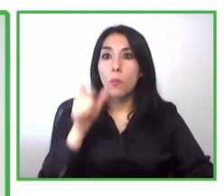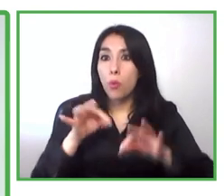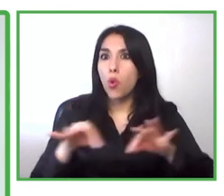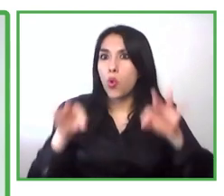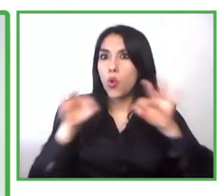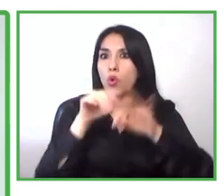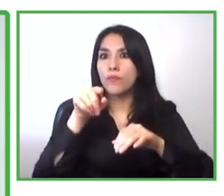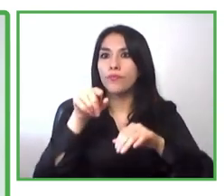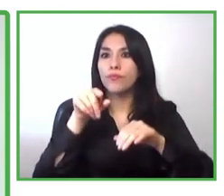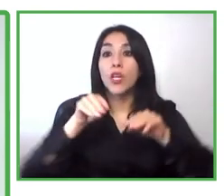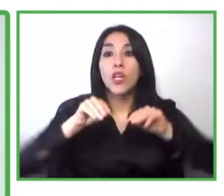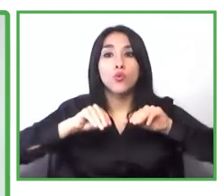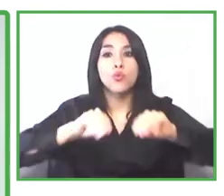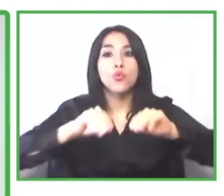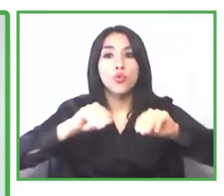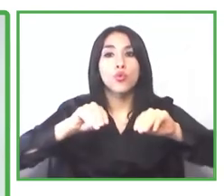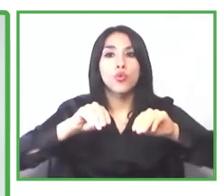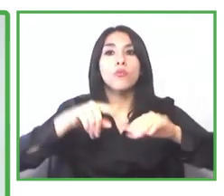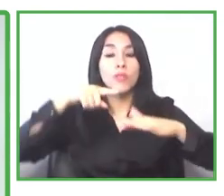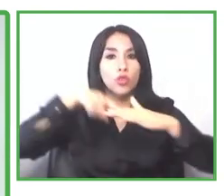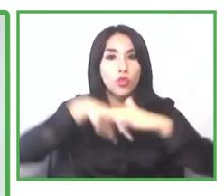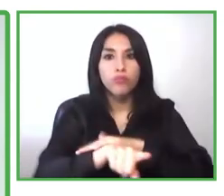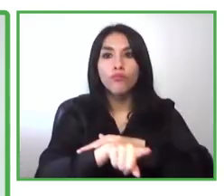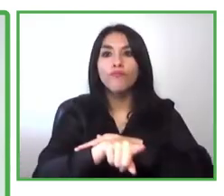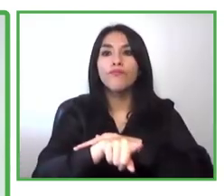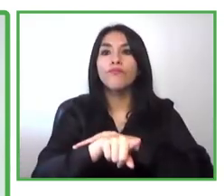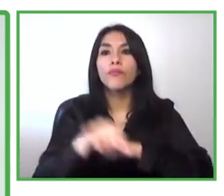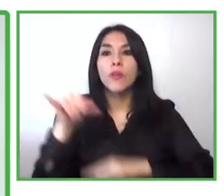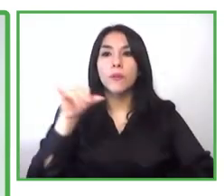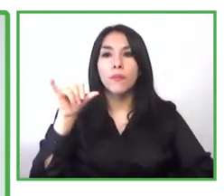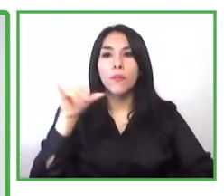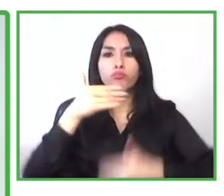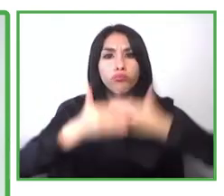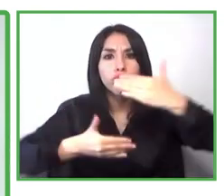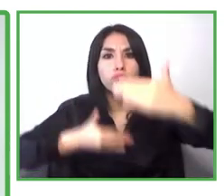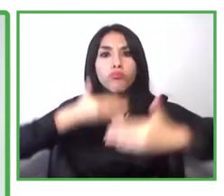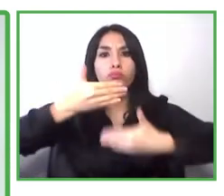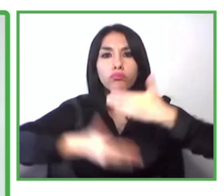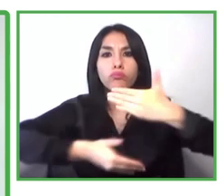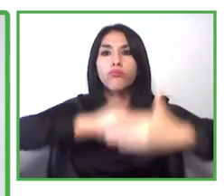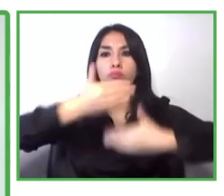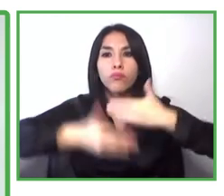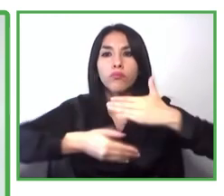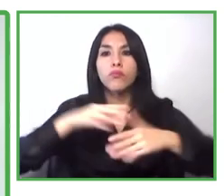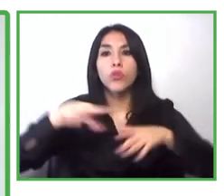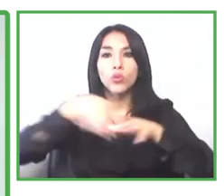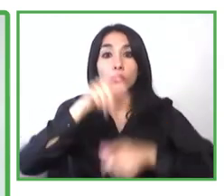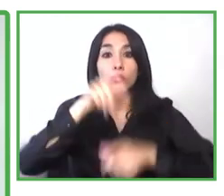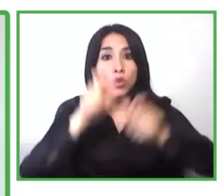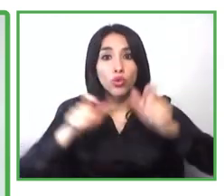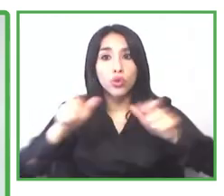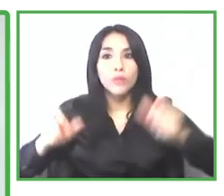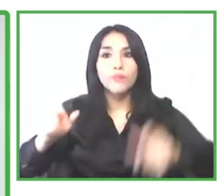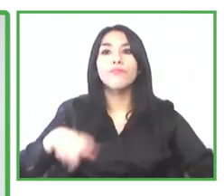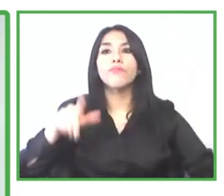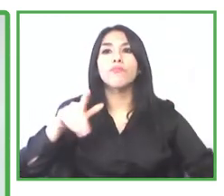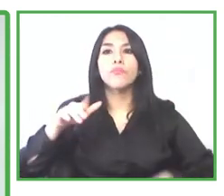and the system of the education. And to support